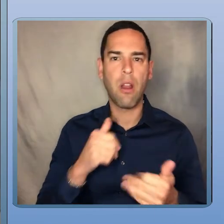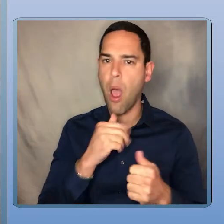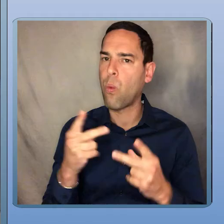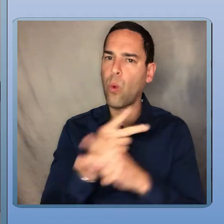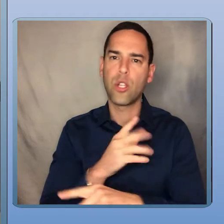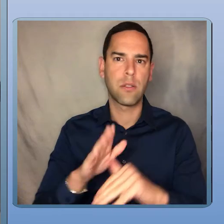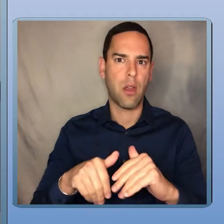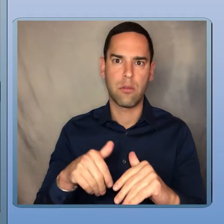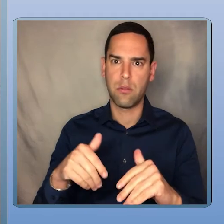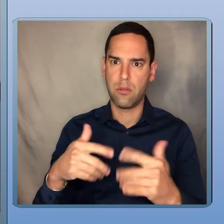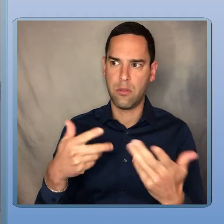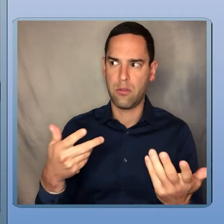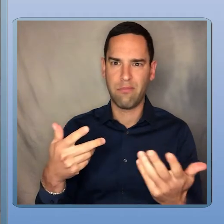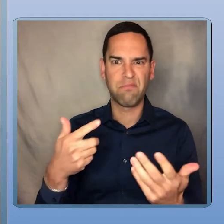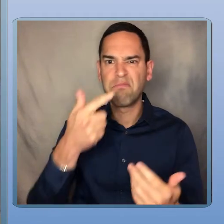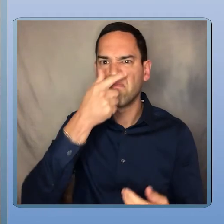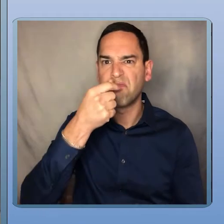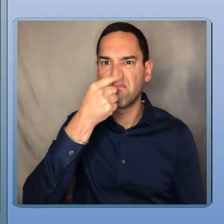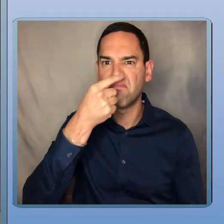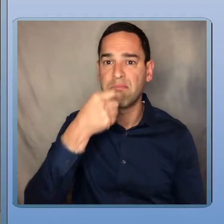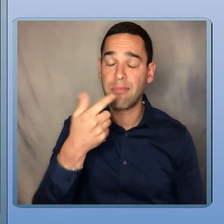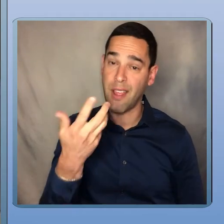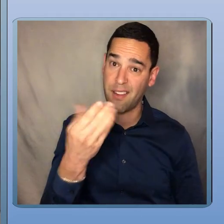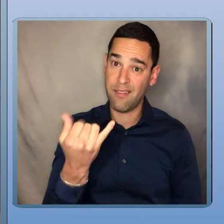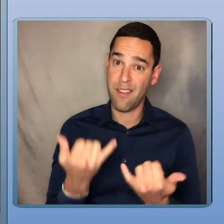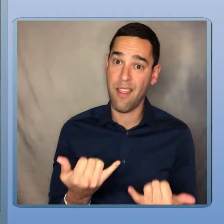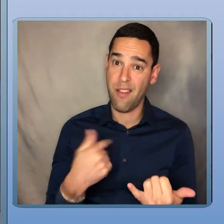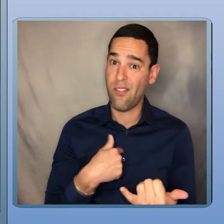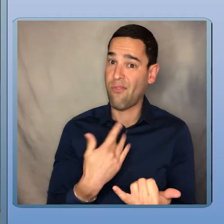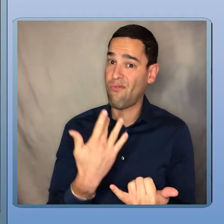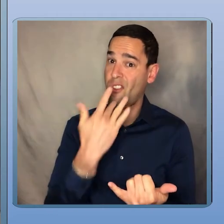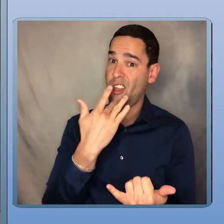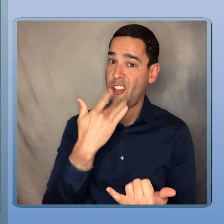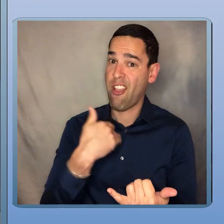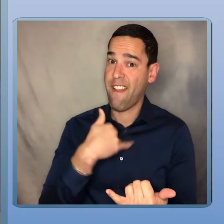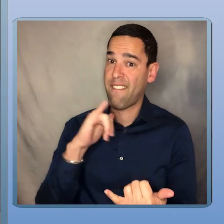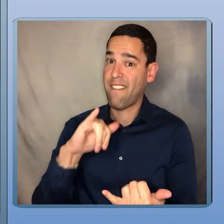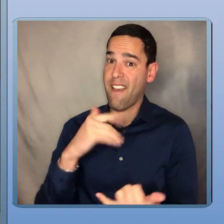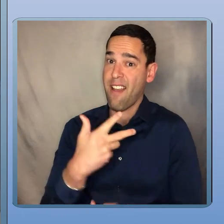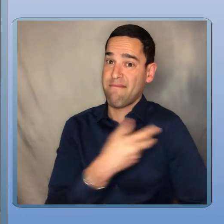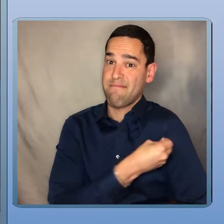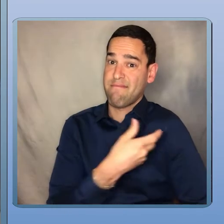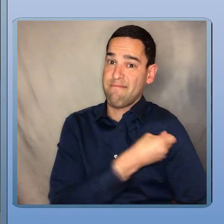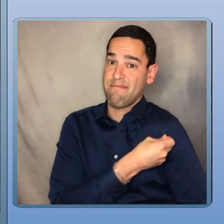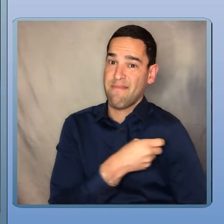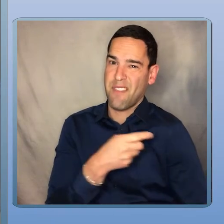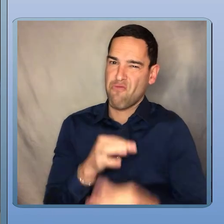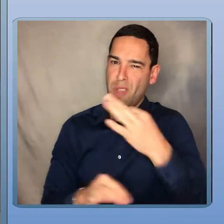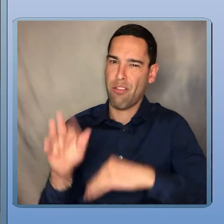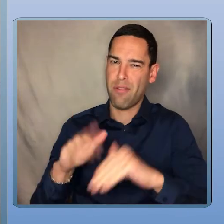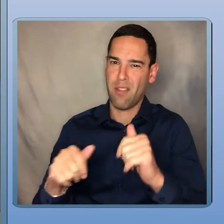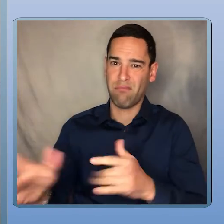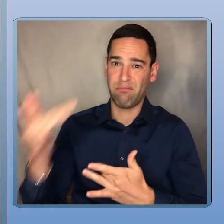than a cold and definitely worse now that I've been on the other side of COVID too I would much rather have the way I felt happen